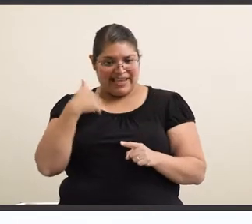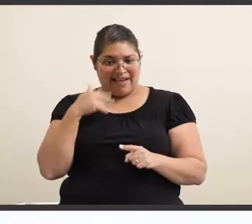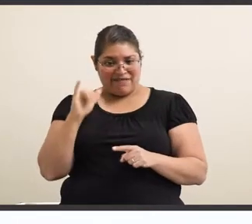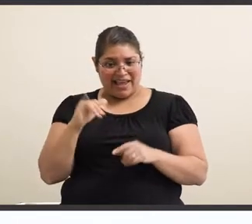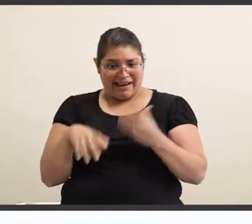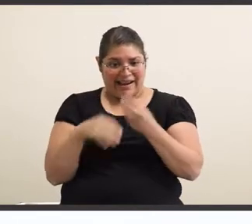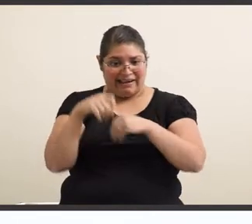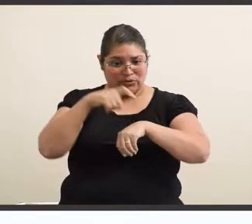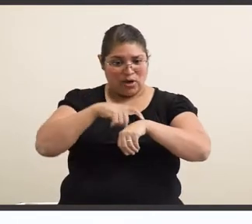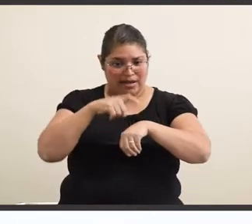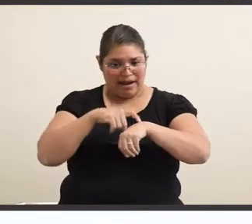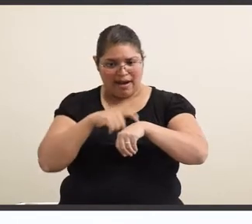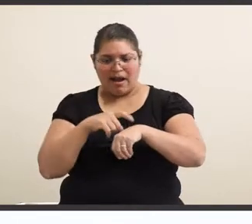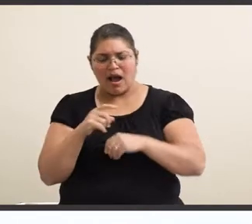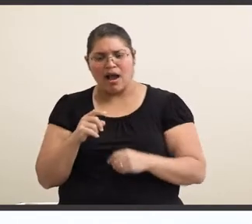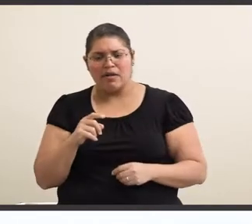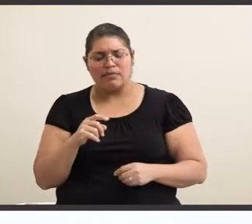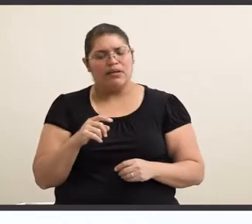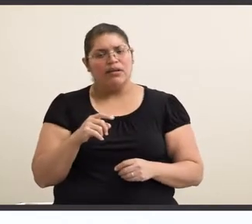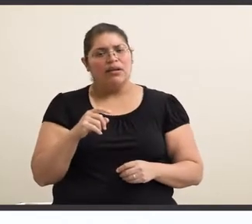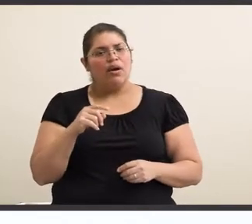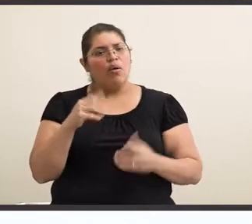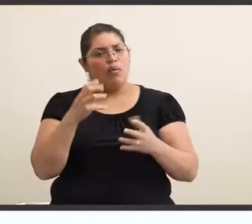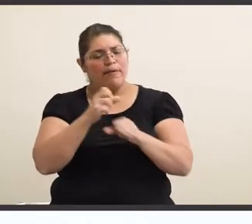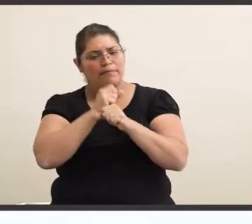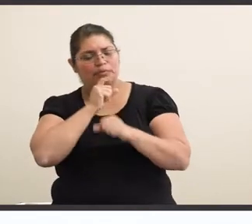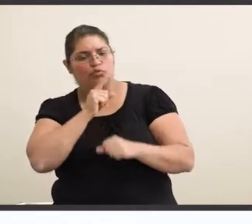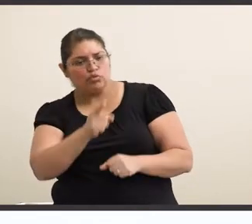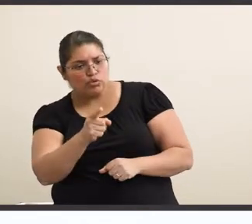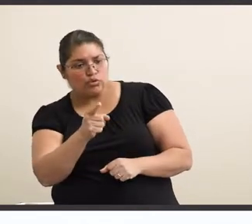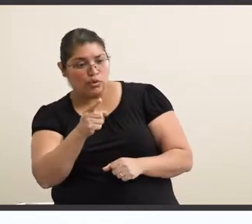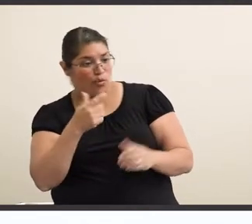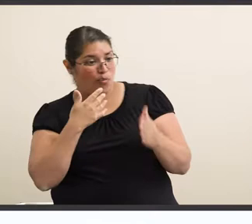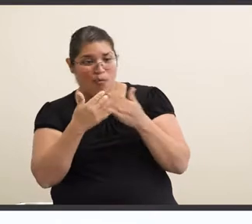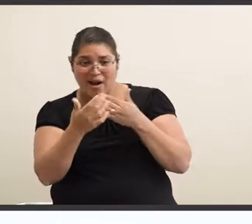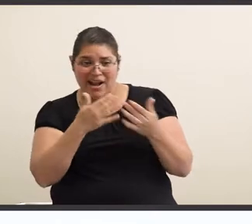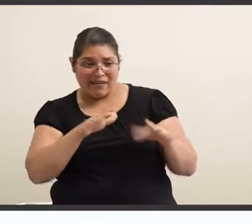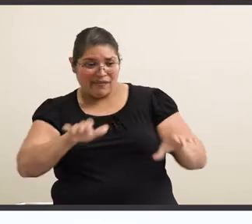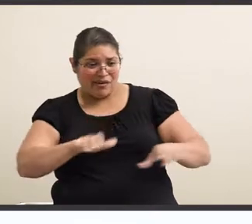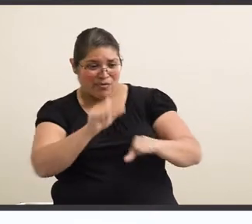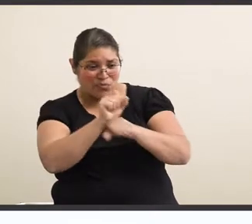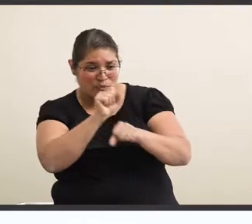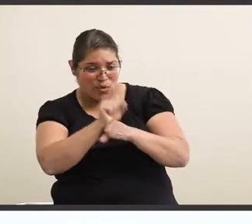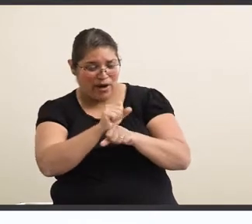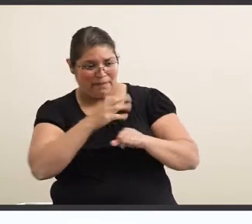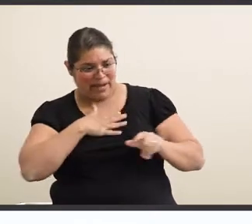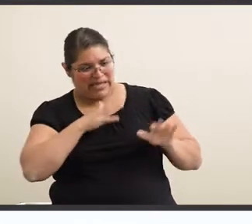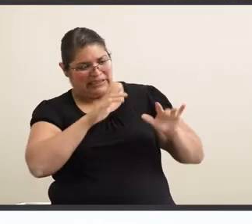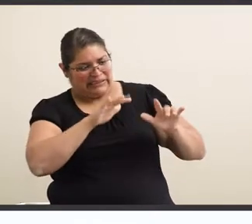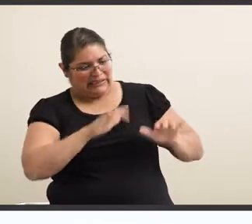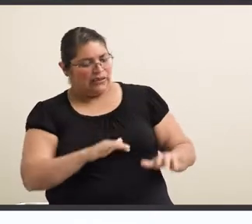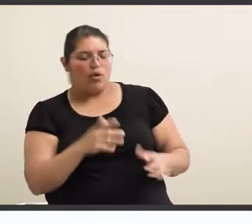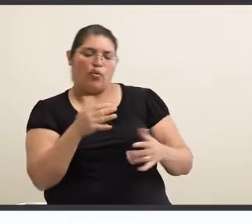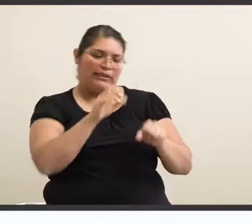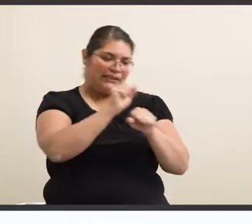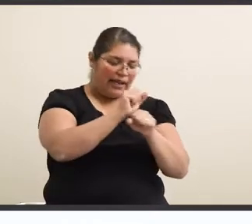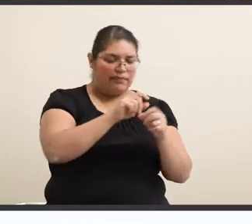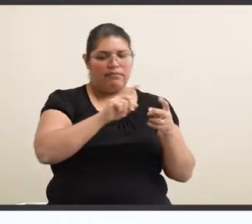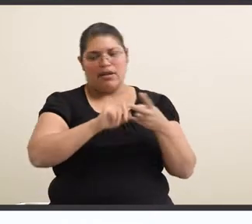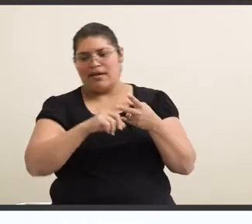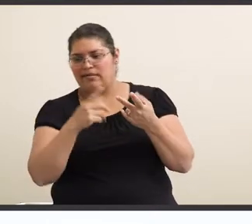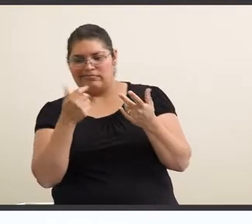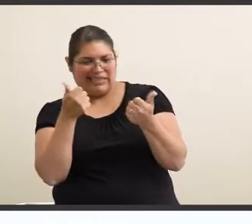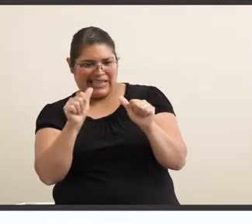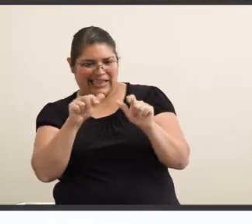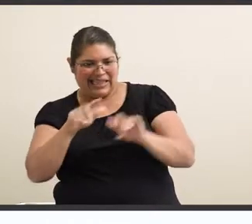time to compensate for, we just want to make sure that whatever we do or our work, for instance assignments, like